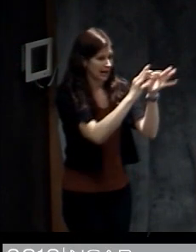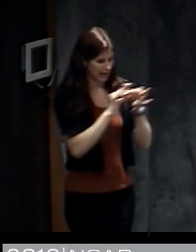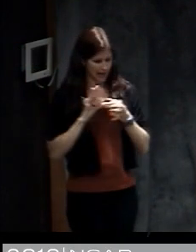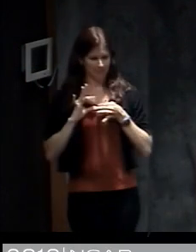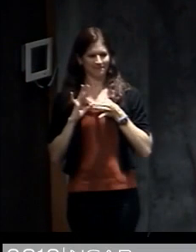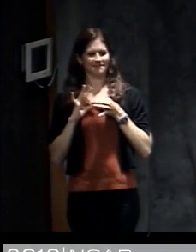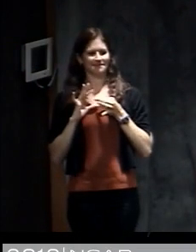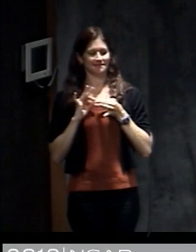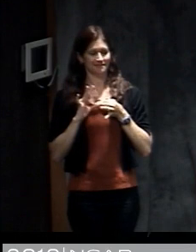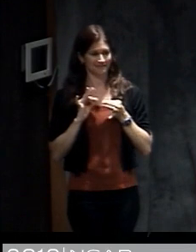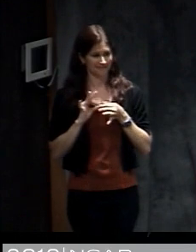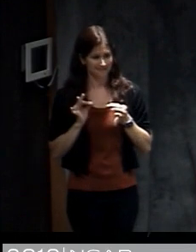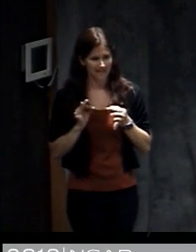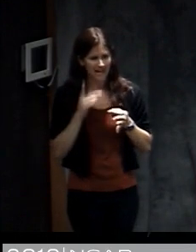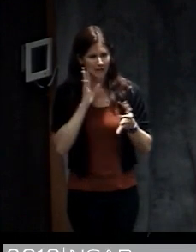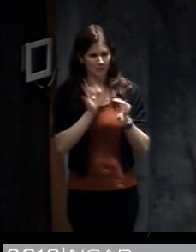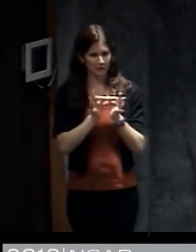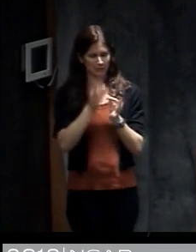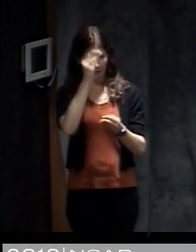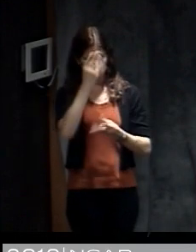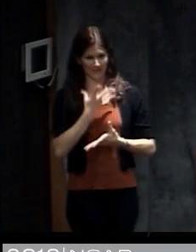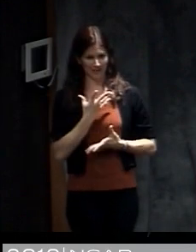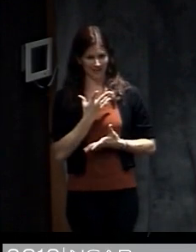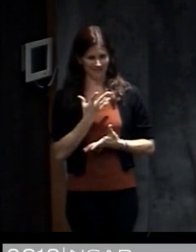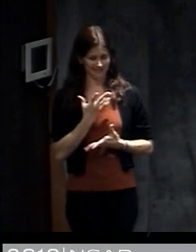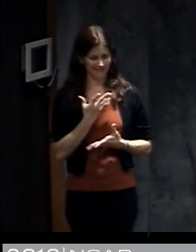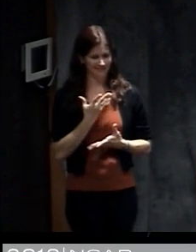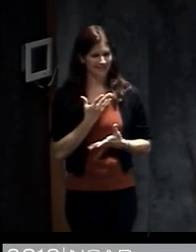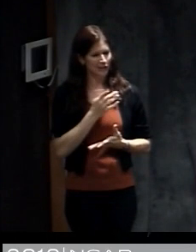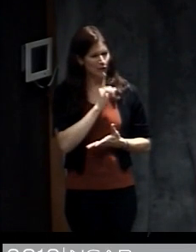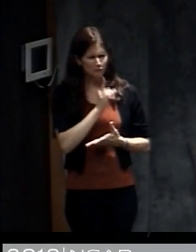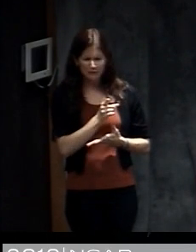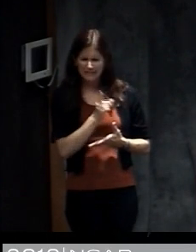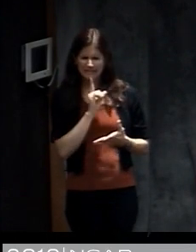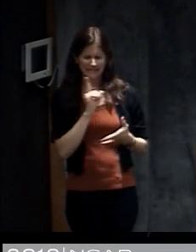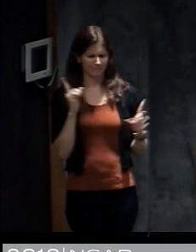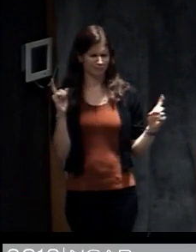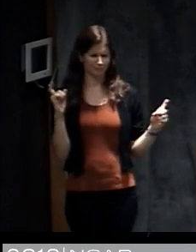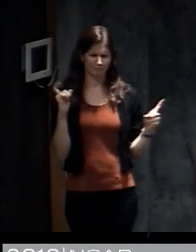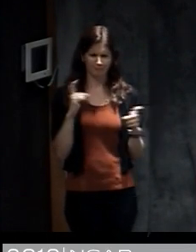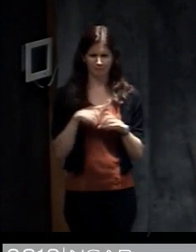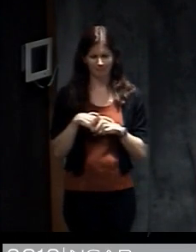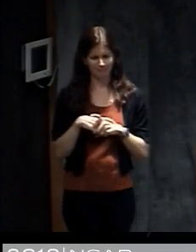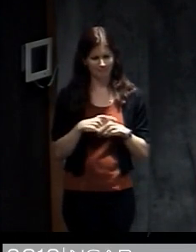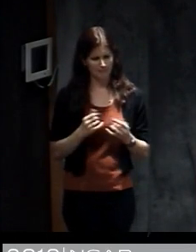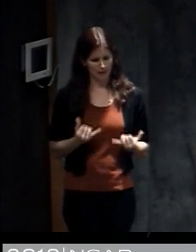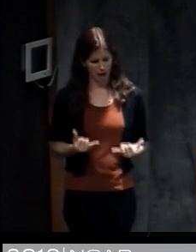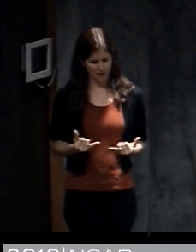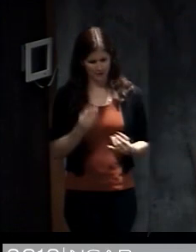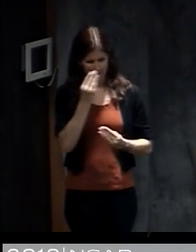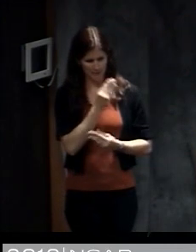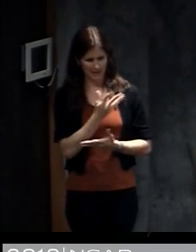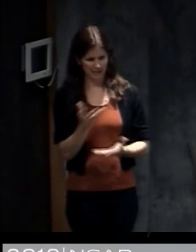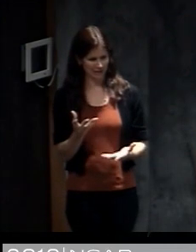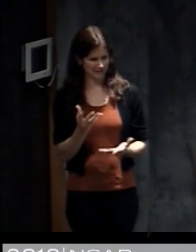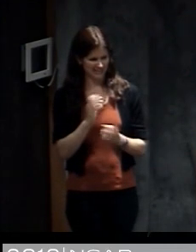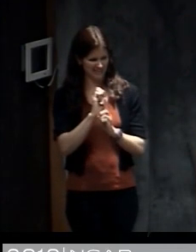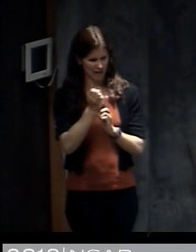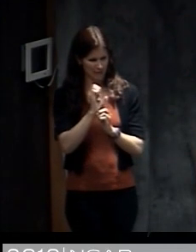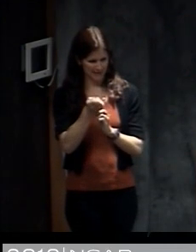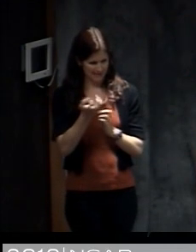really use that as a way of interpreting the information and getting new information. So this really complex modern information environment that we live in, how can